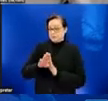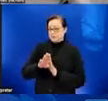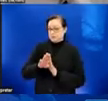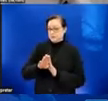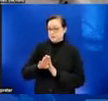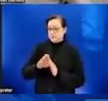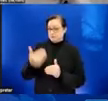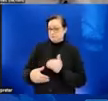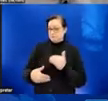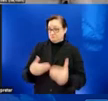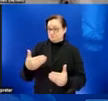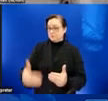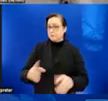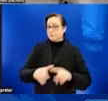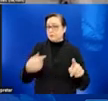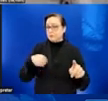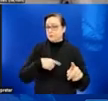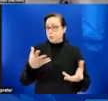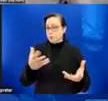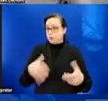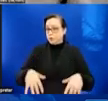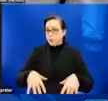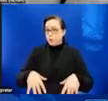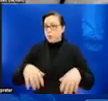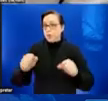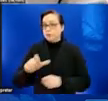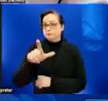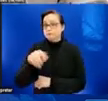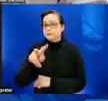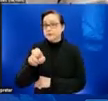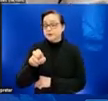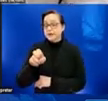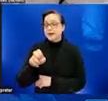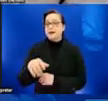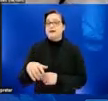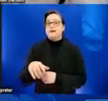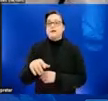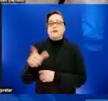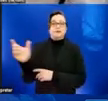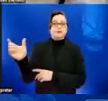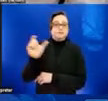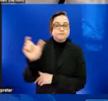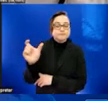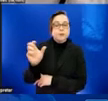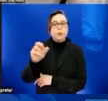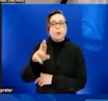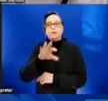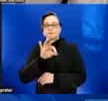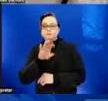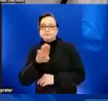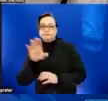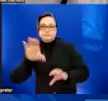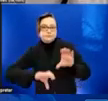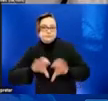the intention is to host a live Instagram chat or Facebook chat with organizations that